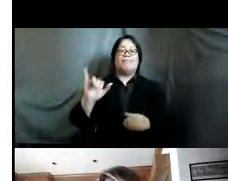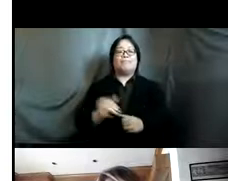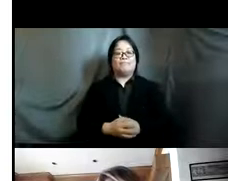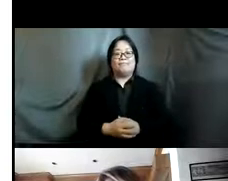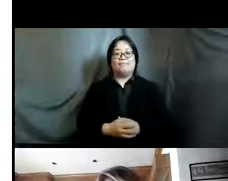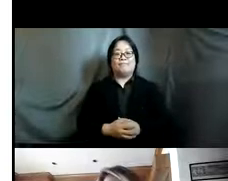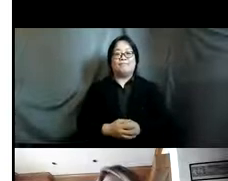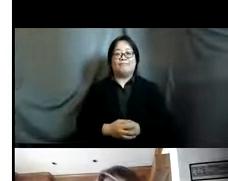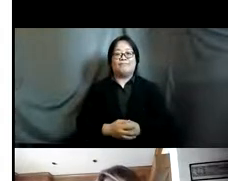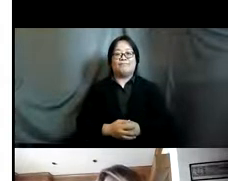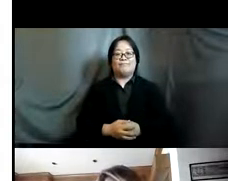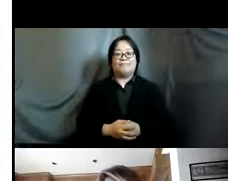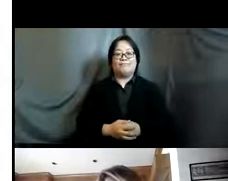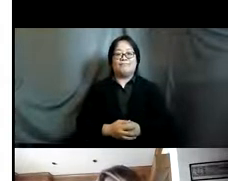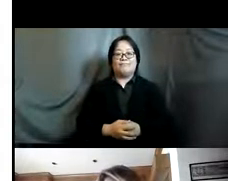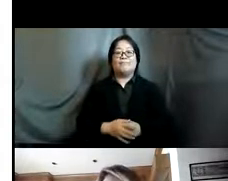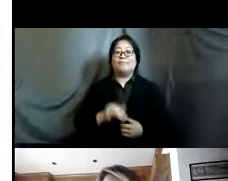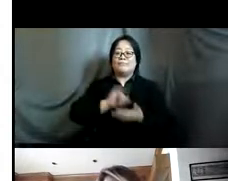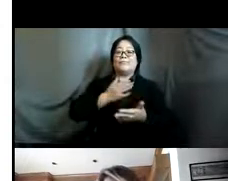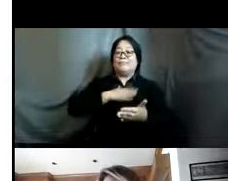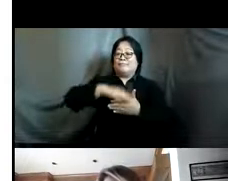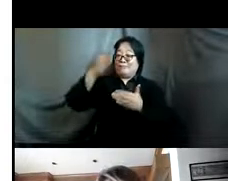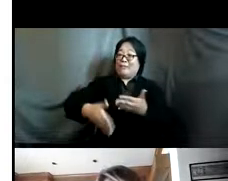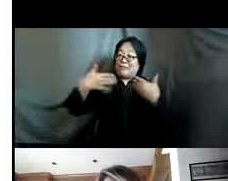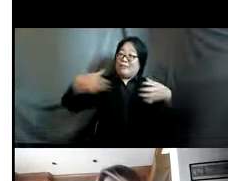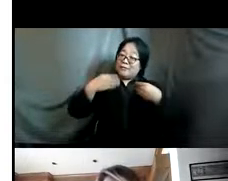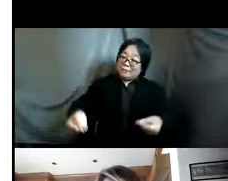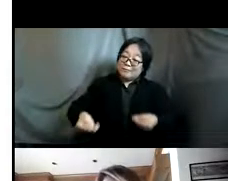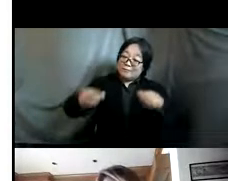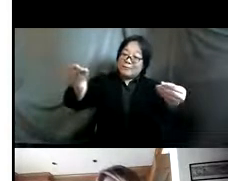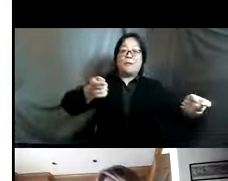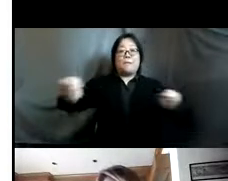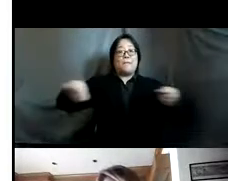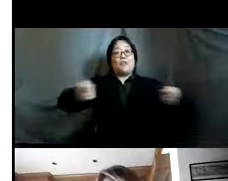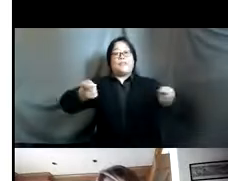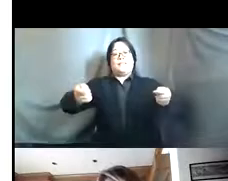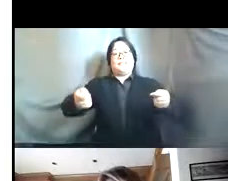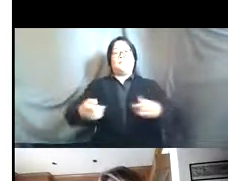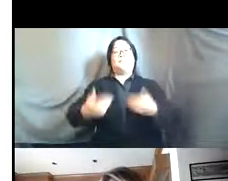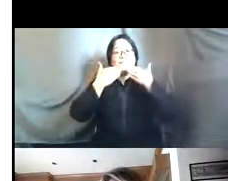my presentation and over to you madame another thank you so much for participating and listening